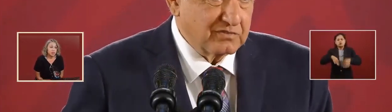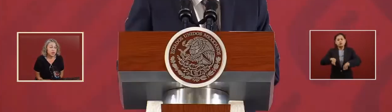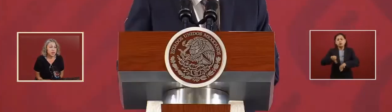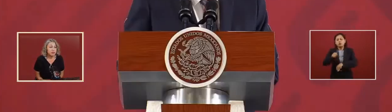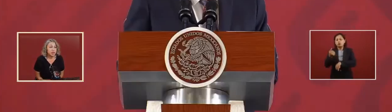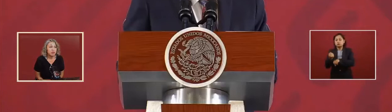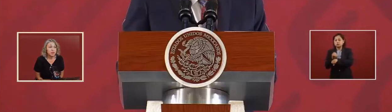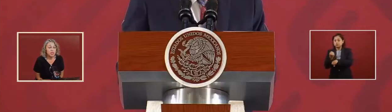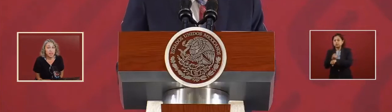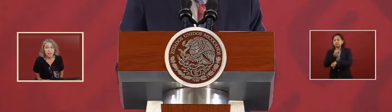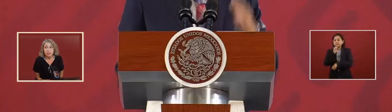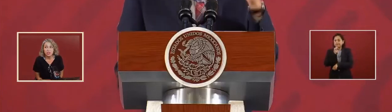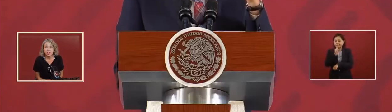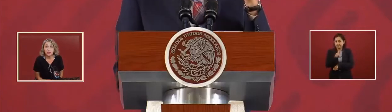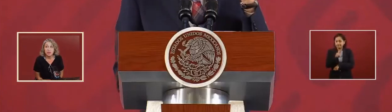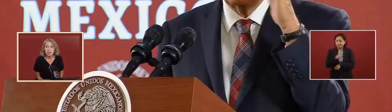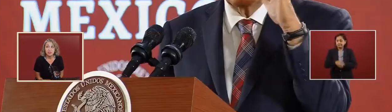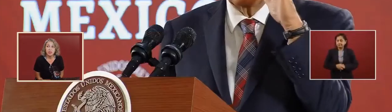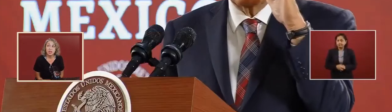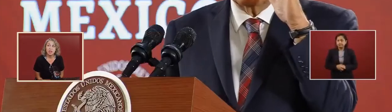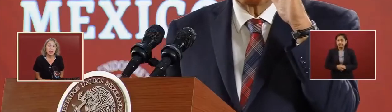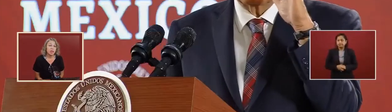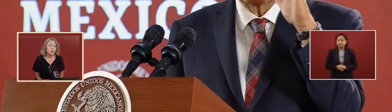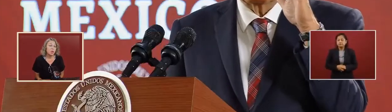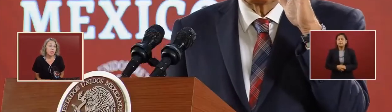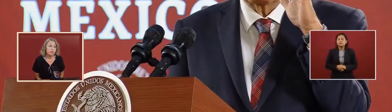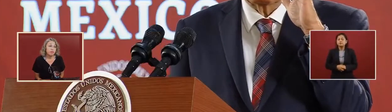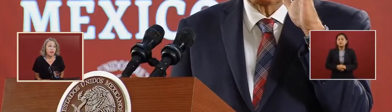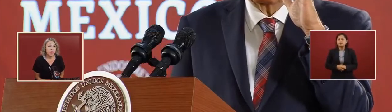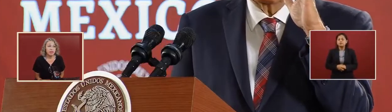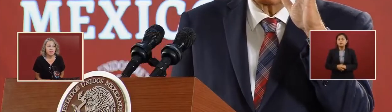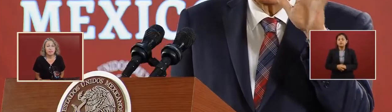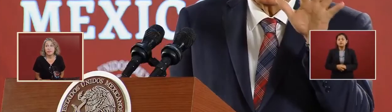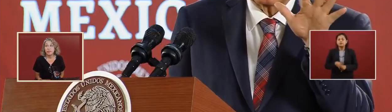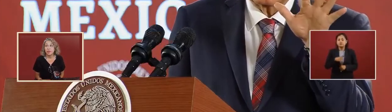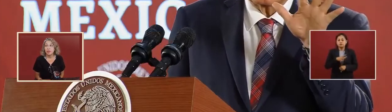industry we have five objectives